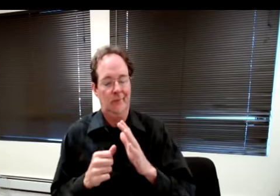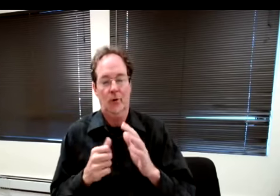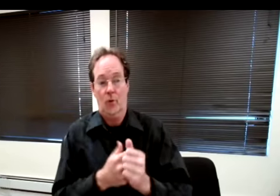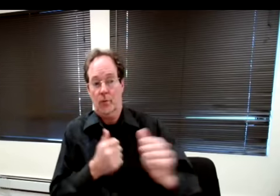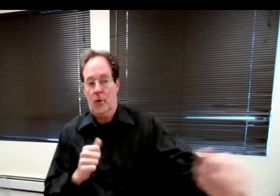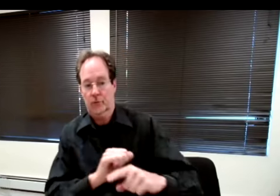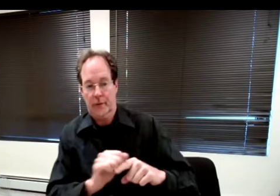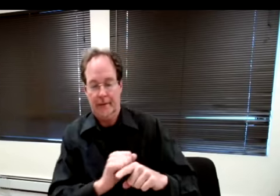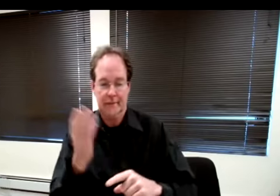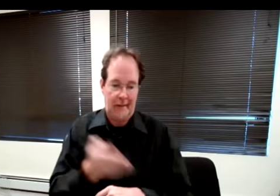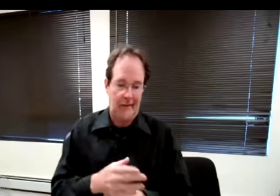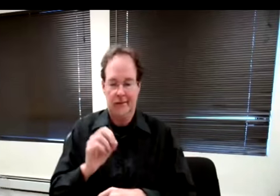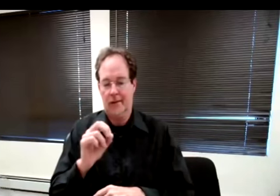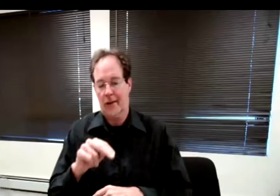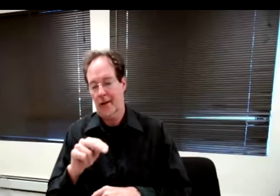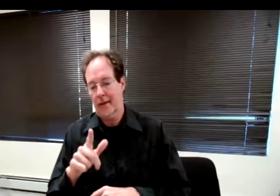platforms.